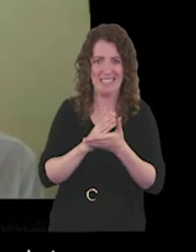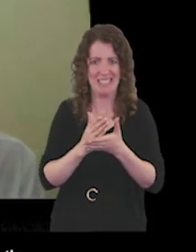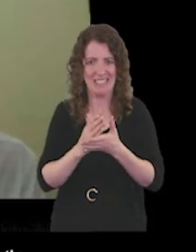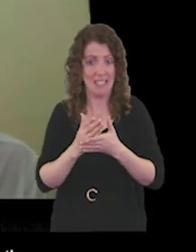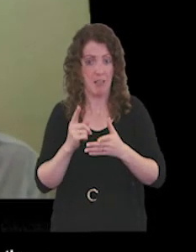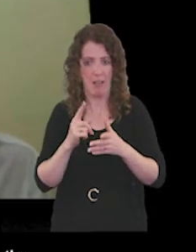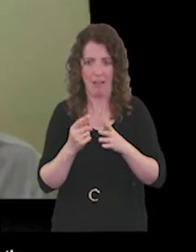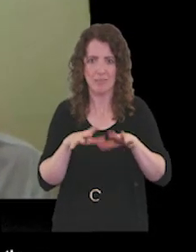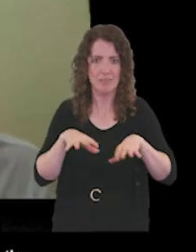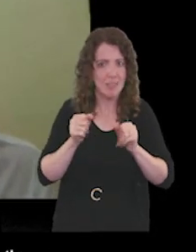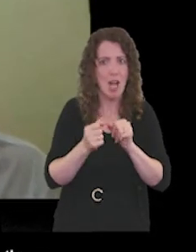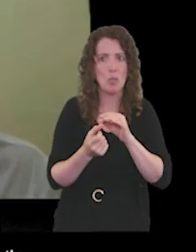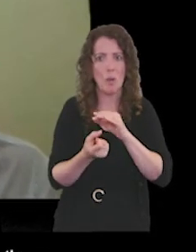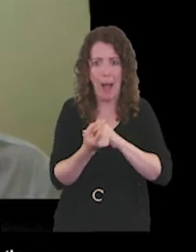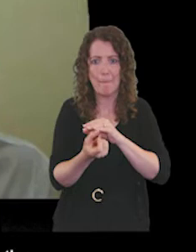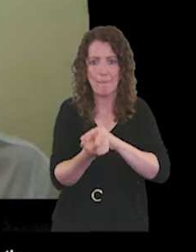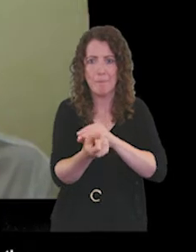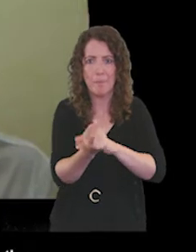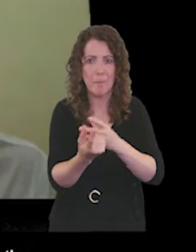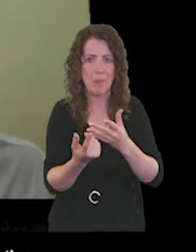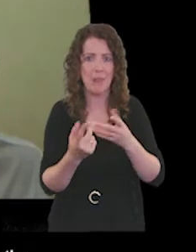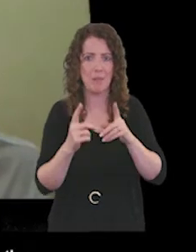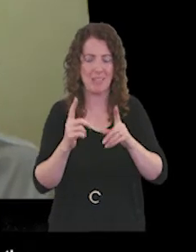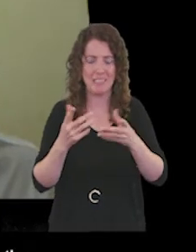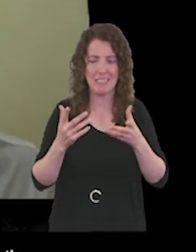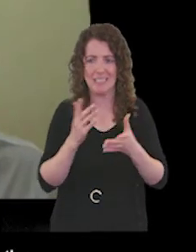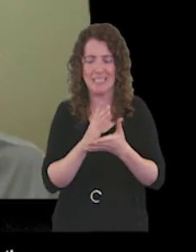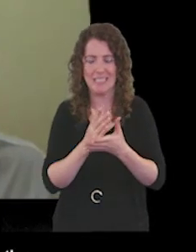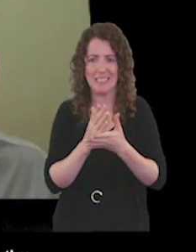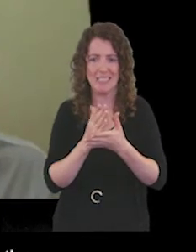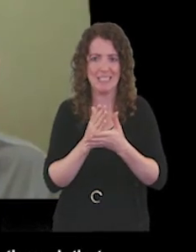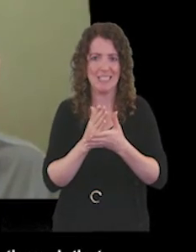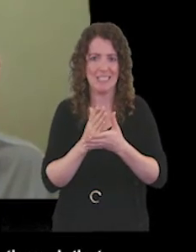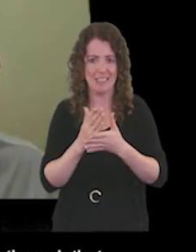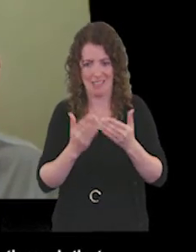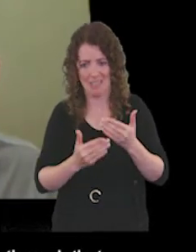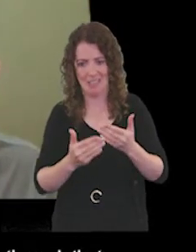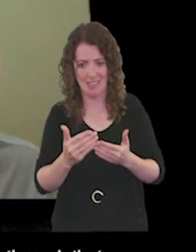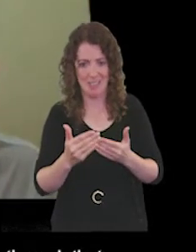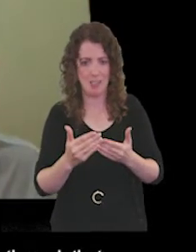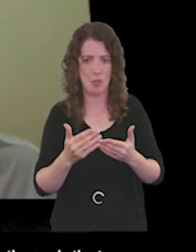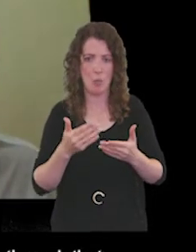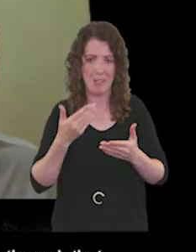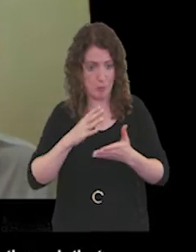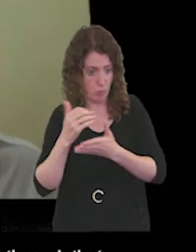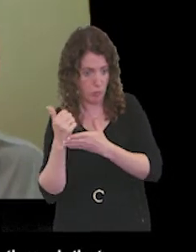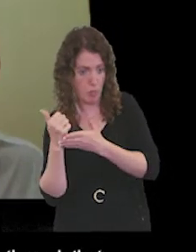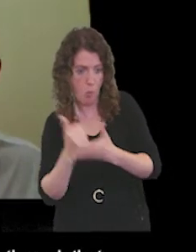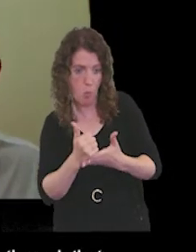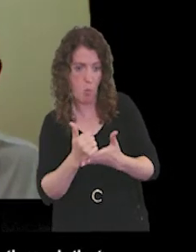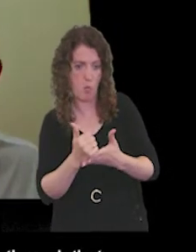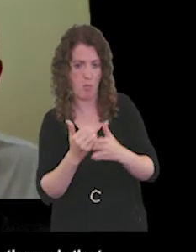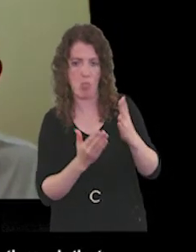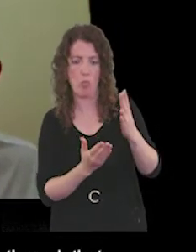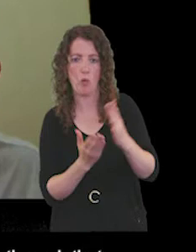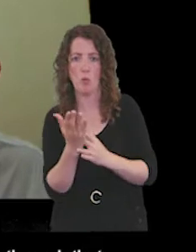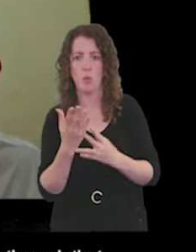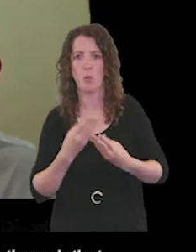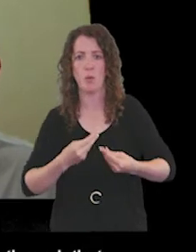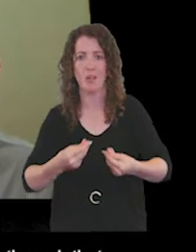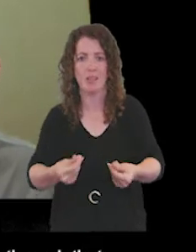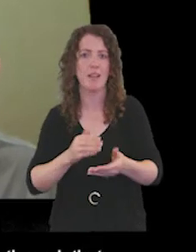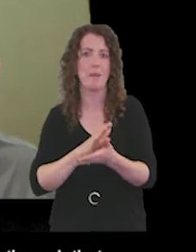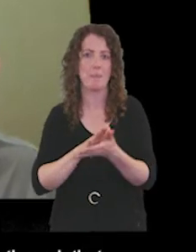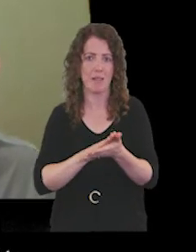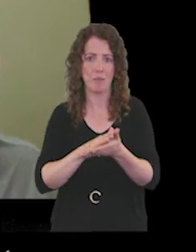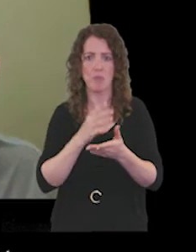fruition but in the coming months it's it's it's it's going to be a bit uncertain and we need to support people through that so that we can